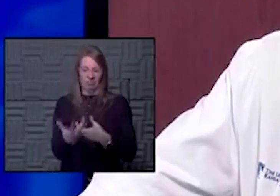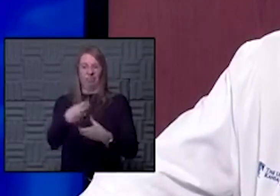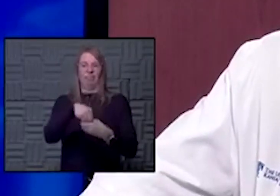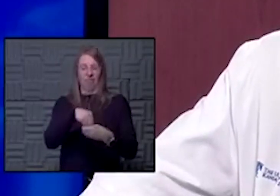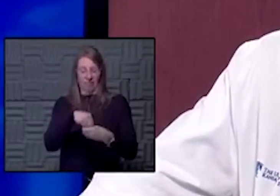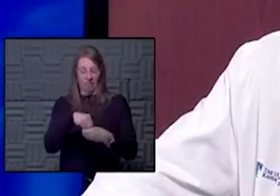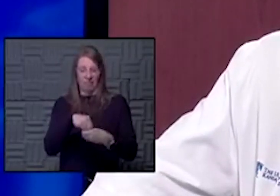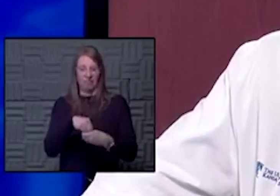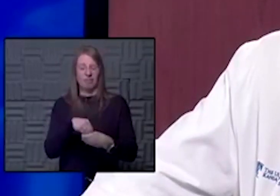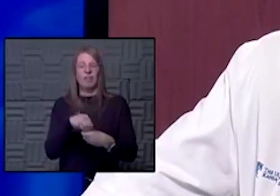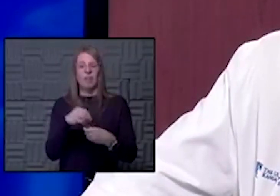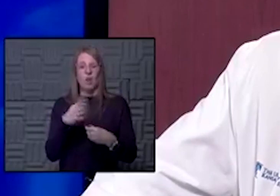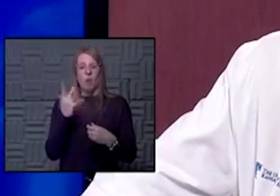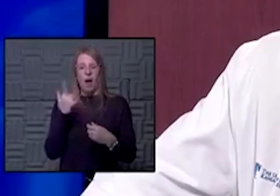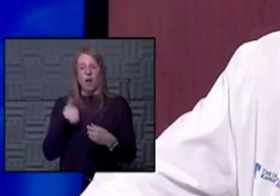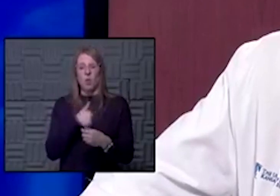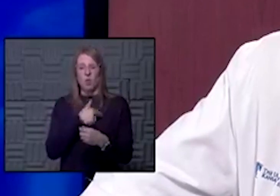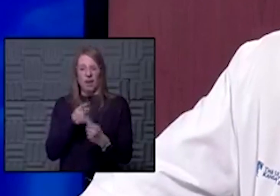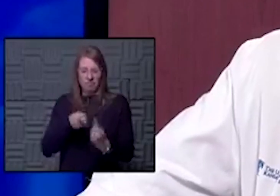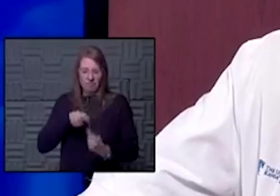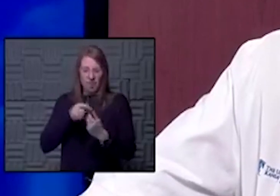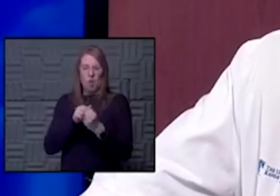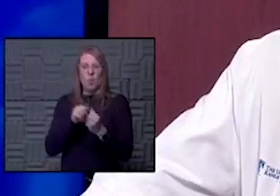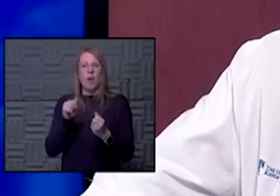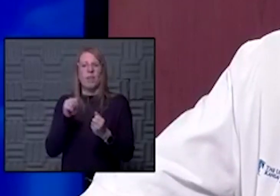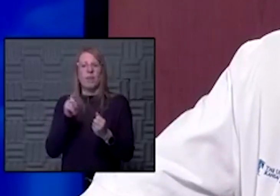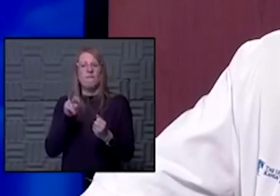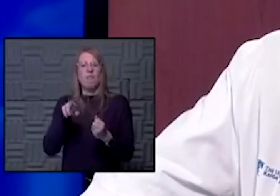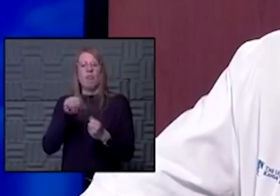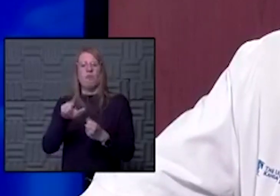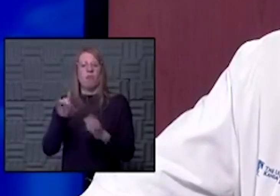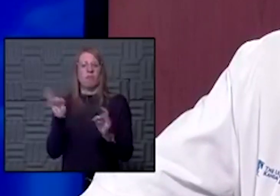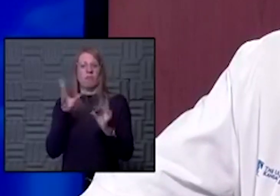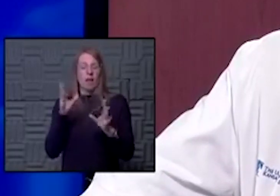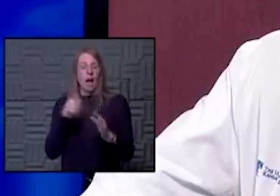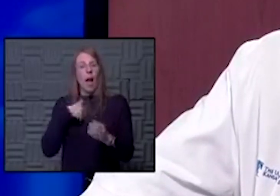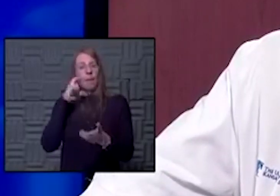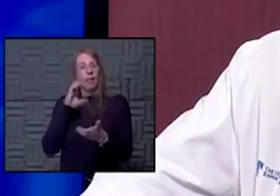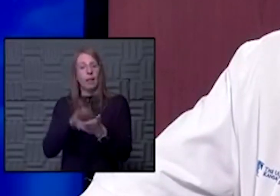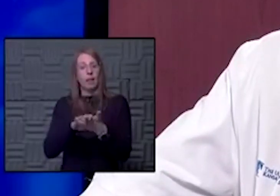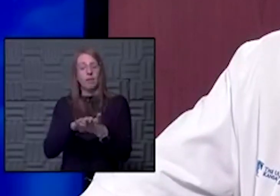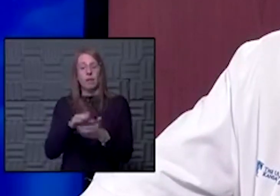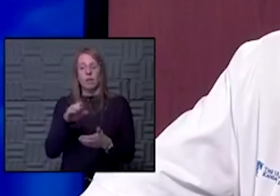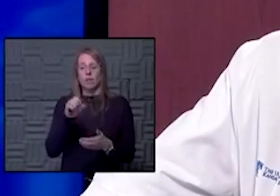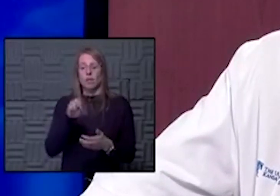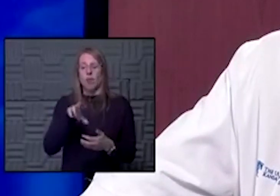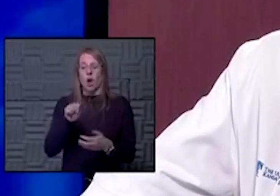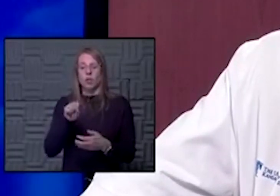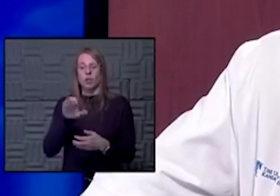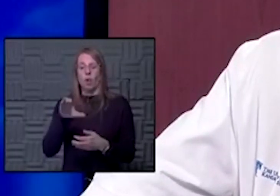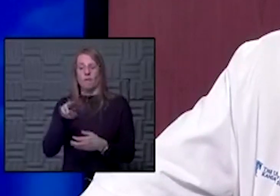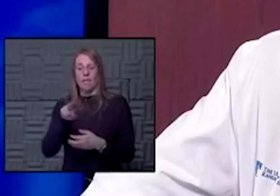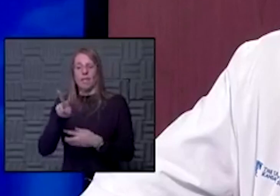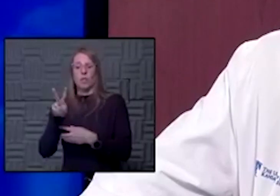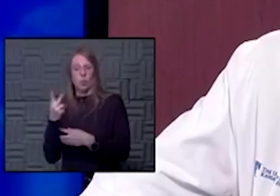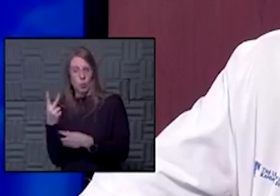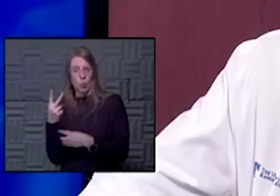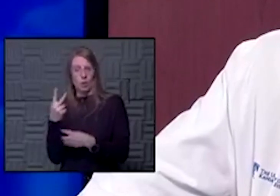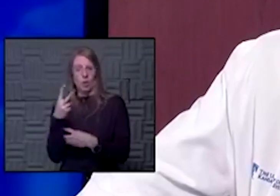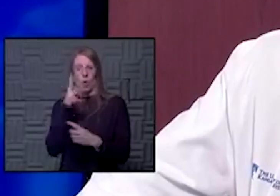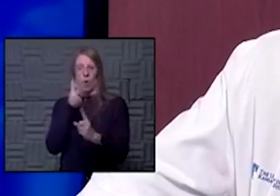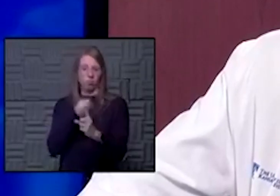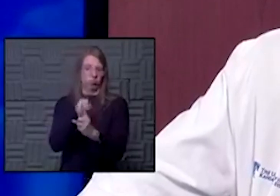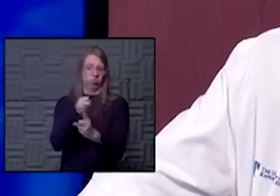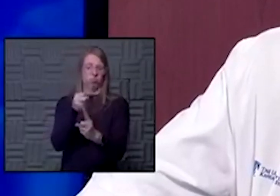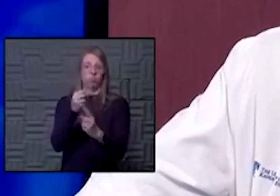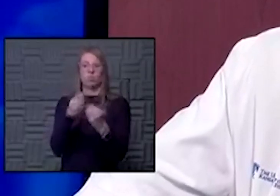with a viral terrorists. I believe that SARS-CoV-2 is very much like a terrorist. It's going to strike even if, when you